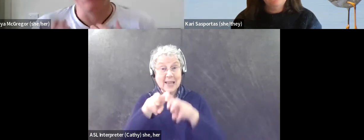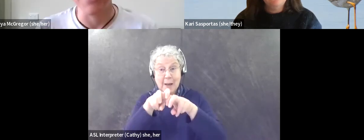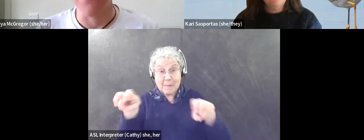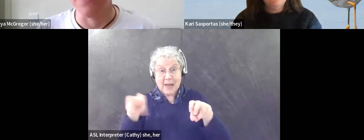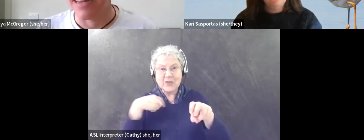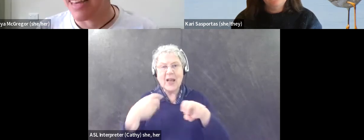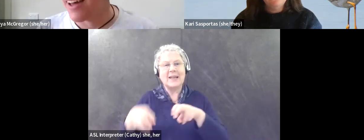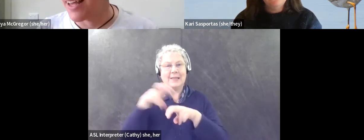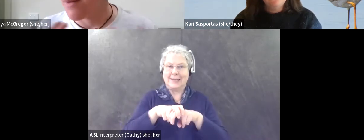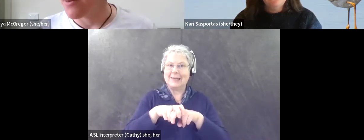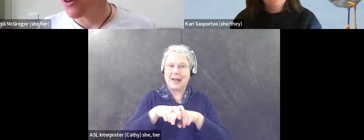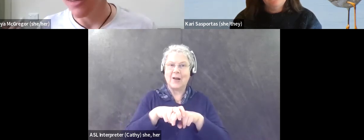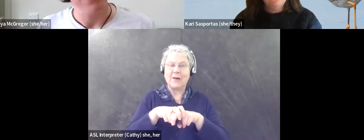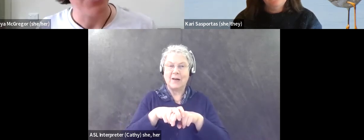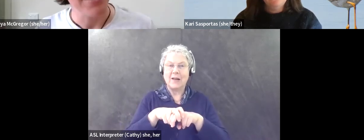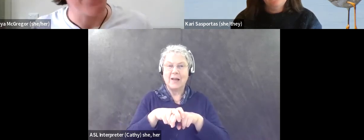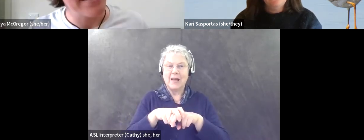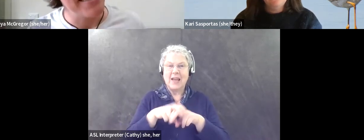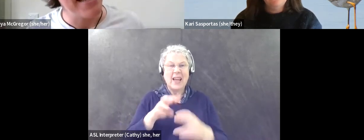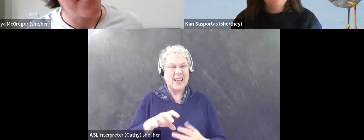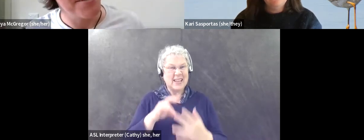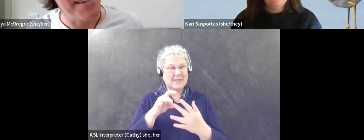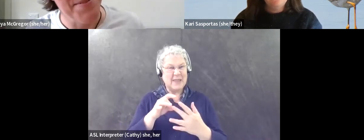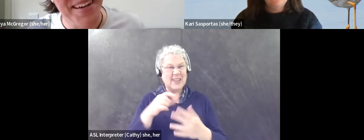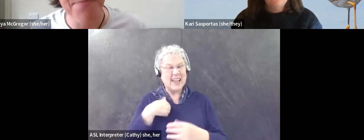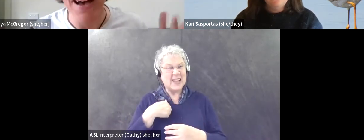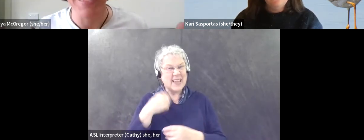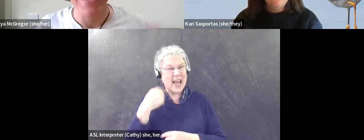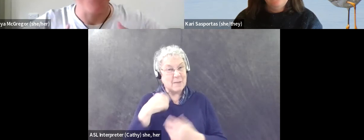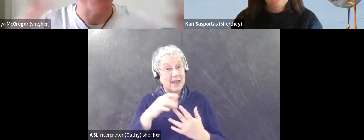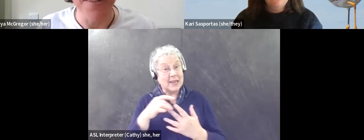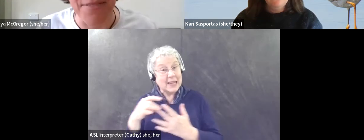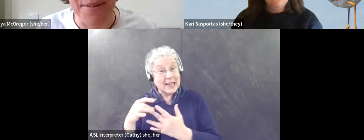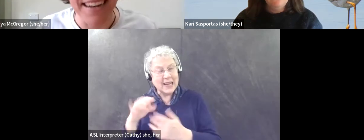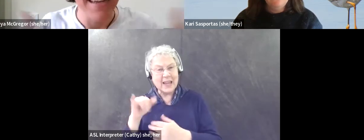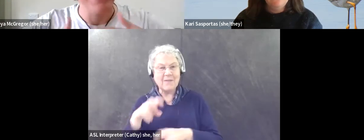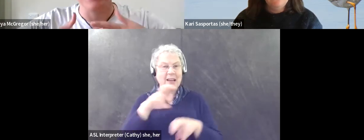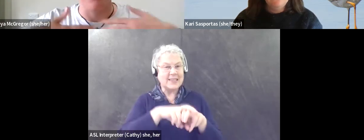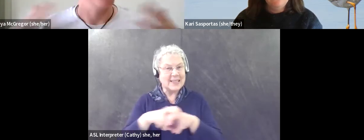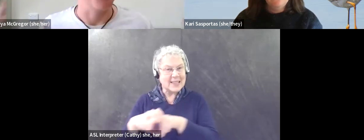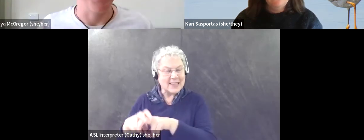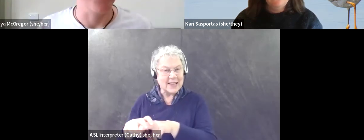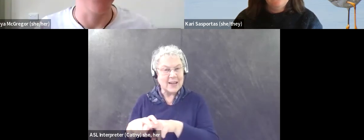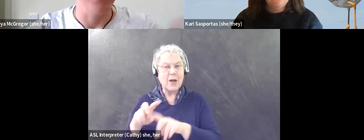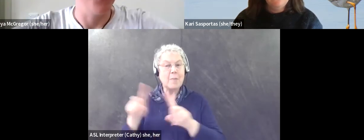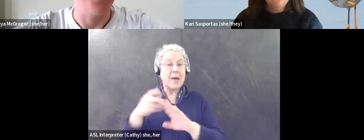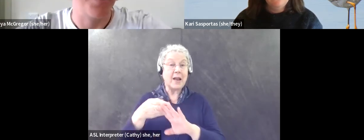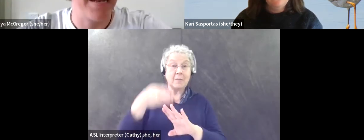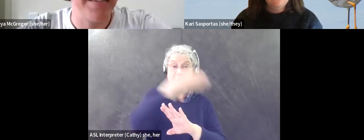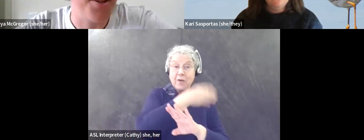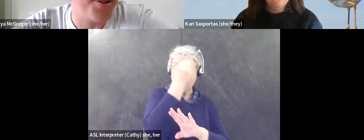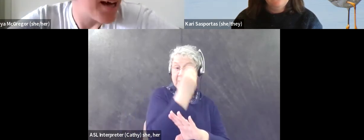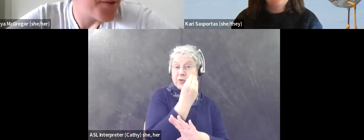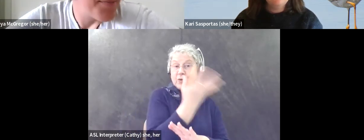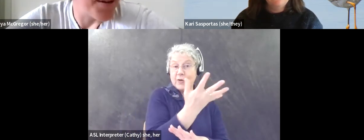because especially if I'm leading the outing, it might look a little strange if I sit down all the time, but if I've told everyone, then I feel more comfortable just doing